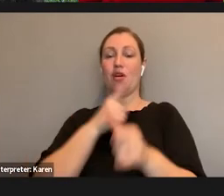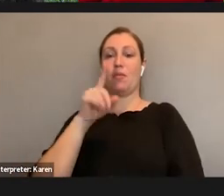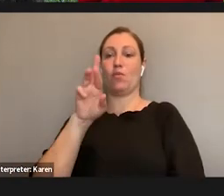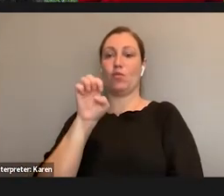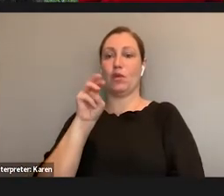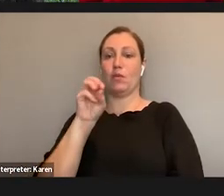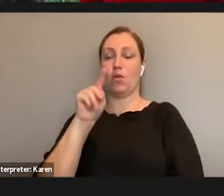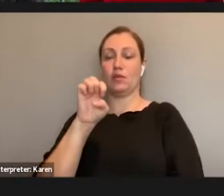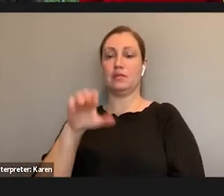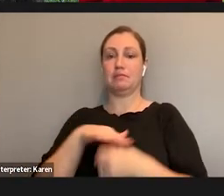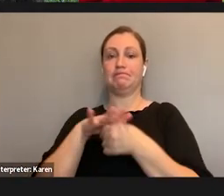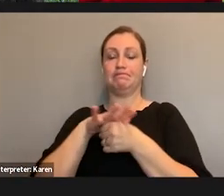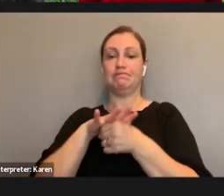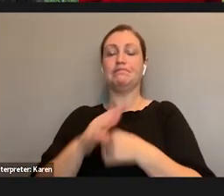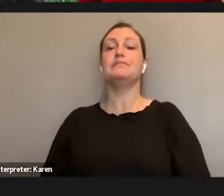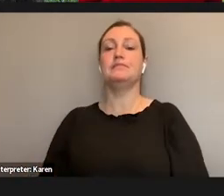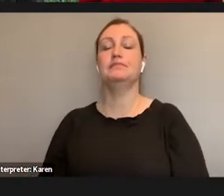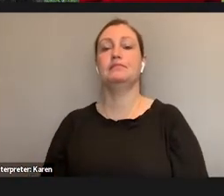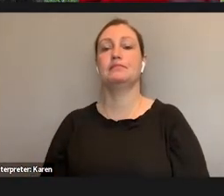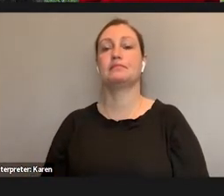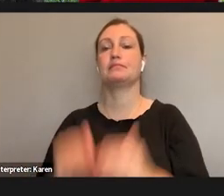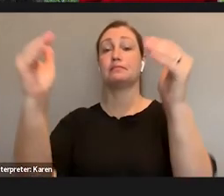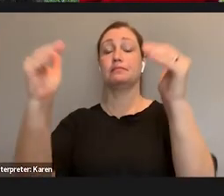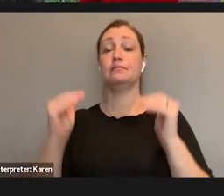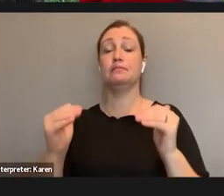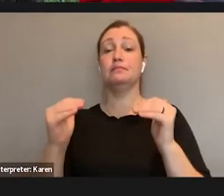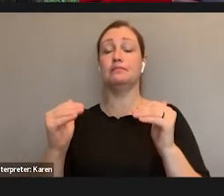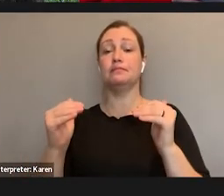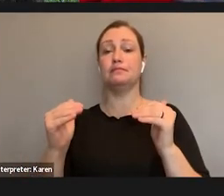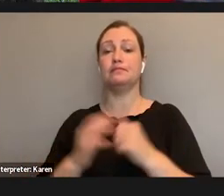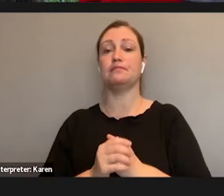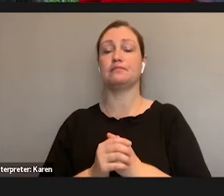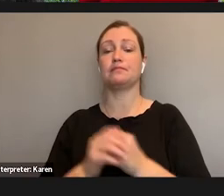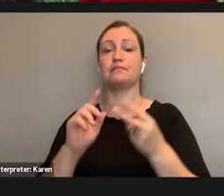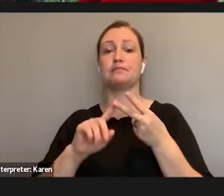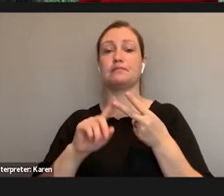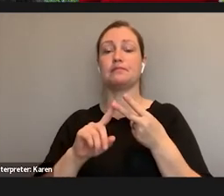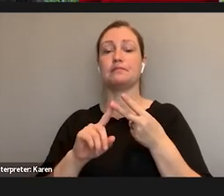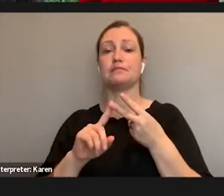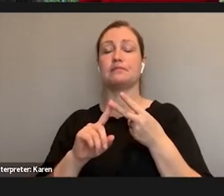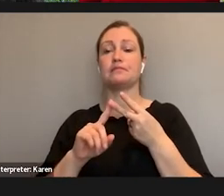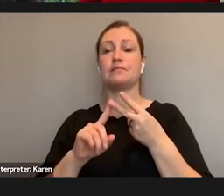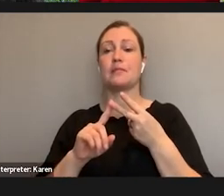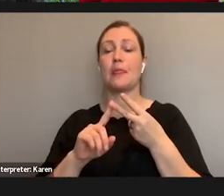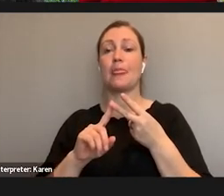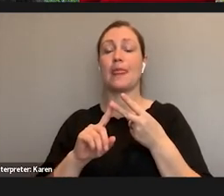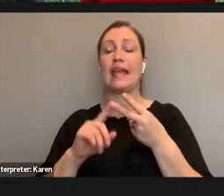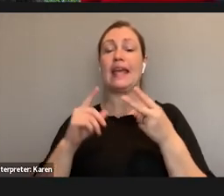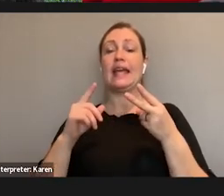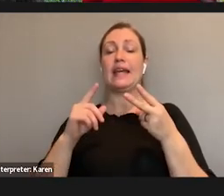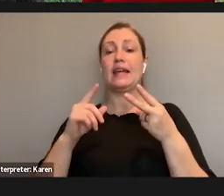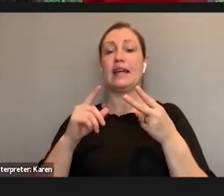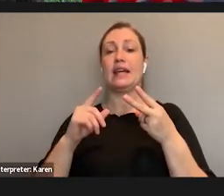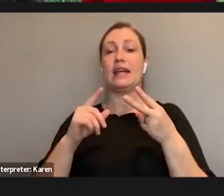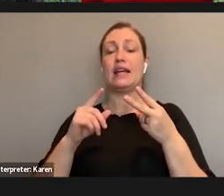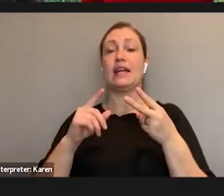A program that built on the Engaging Remote Activity project